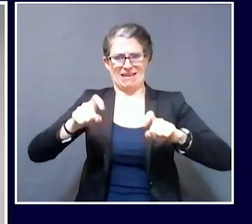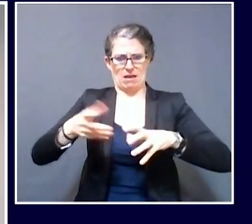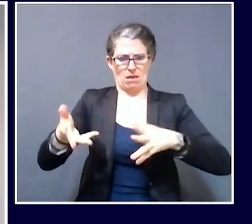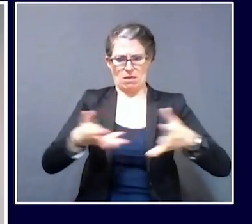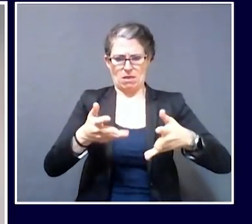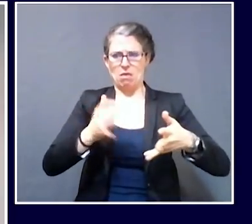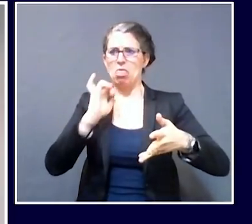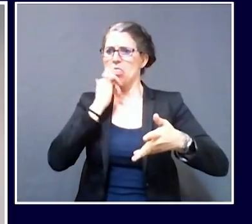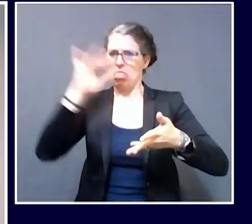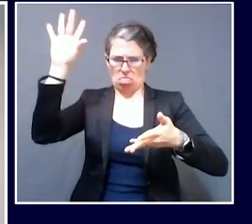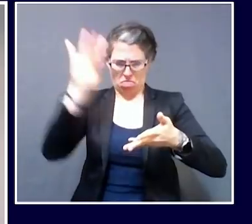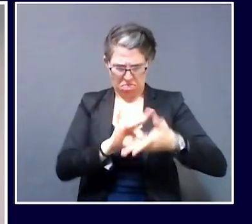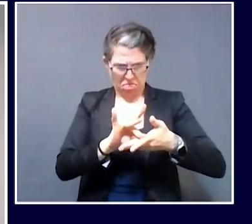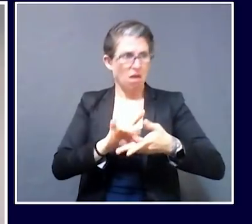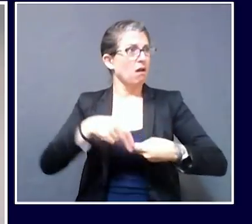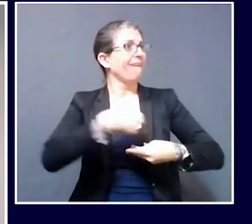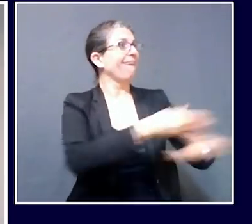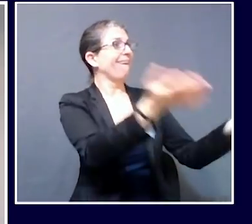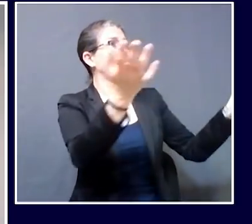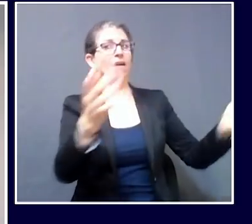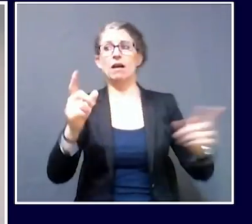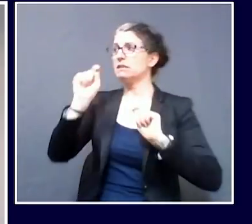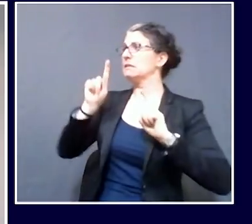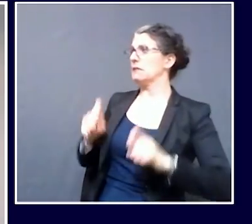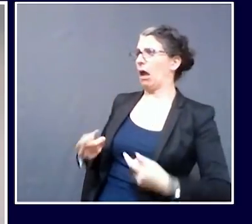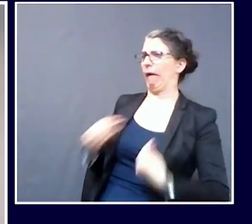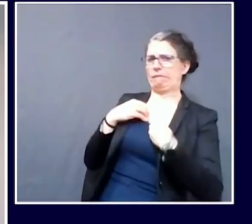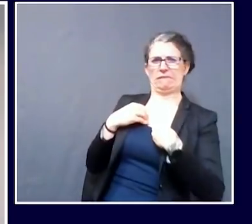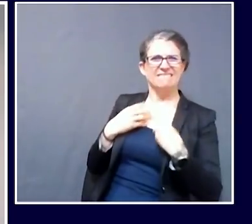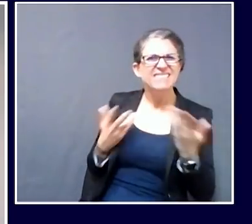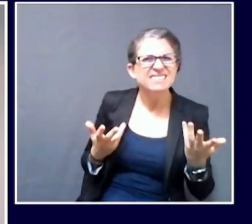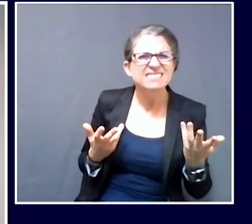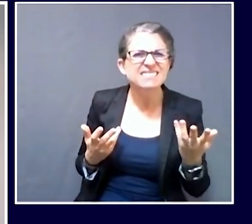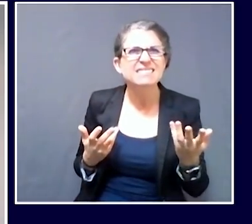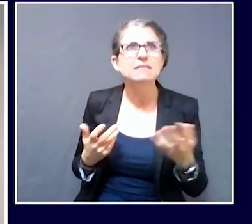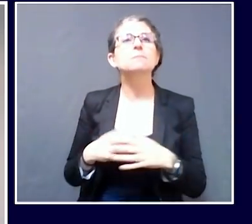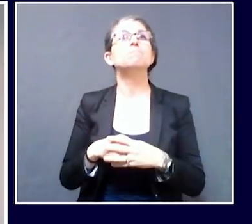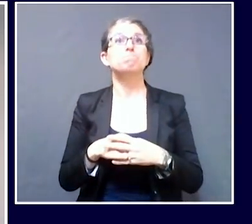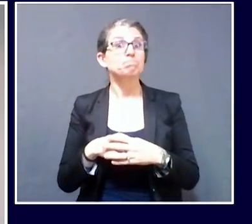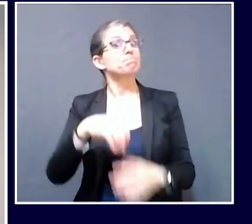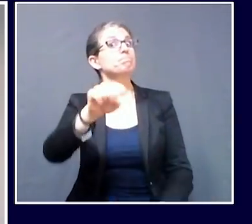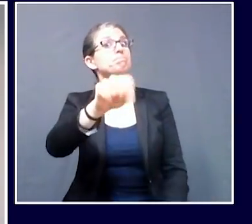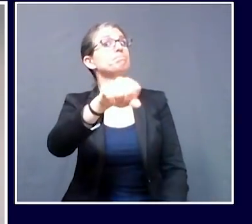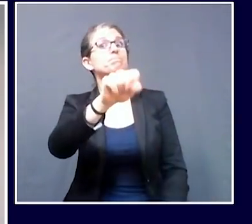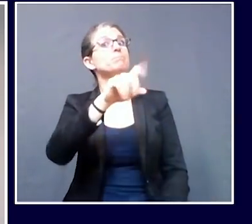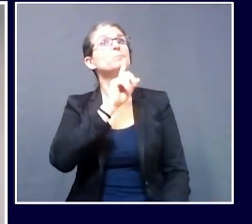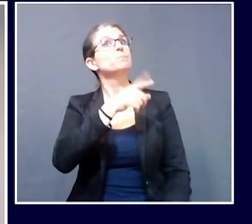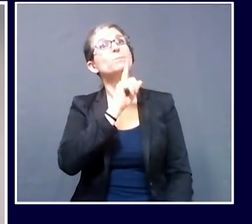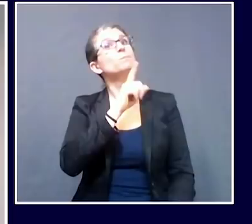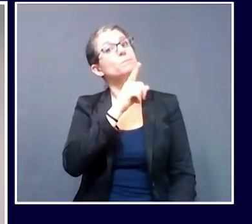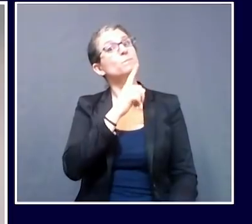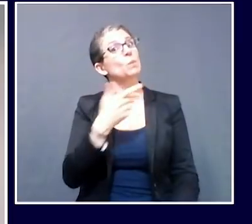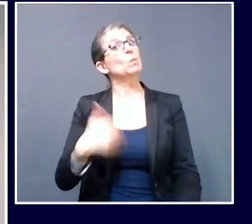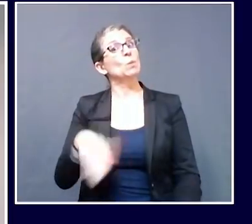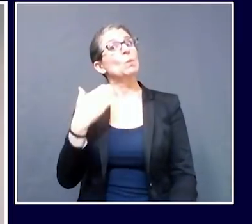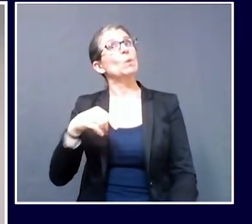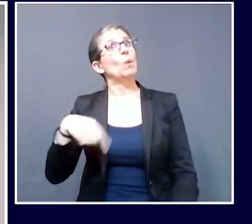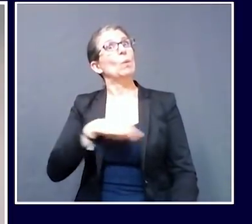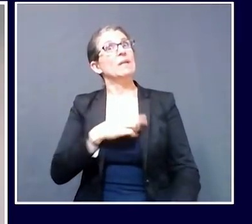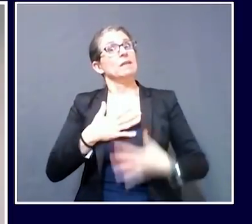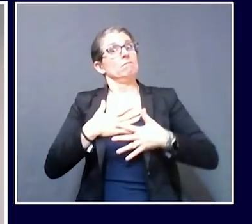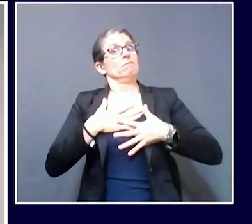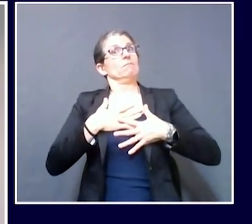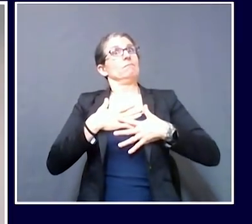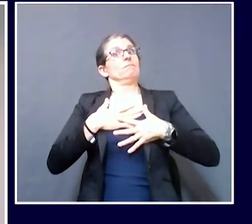one of the questions that we raised and wanted to discuss with them as well. They have been taking steps to ensure that the laboratory processes